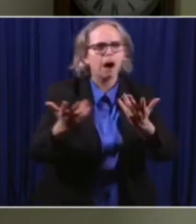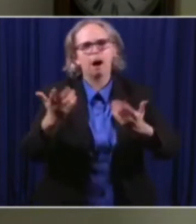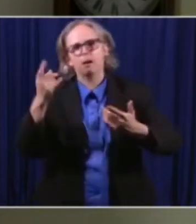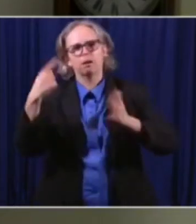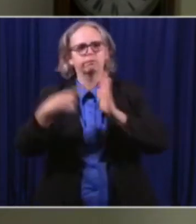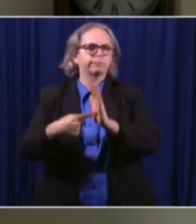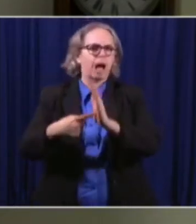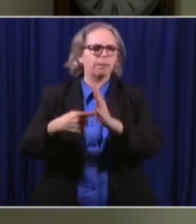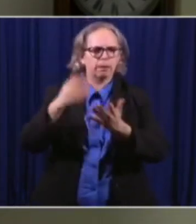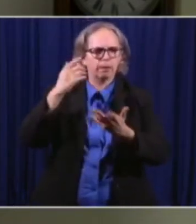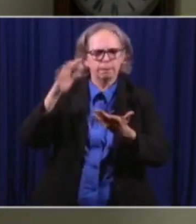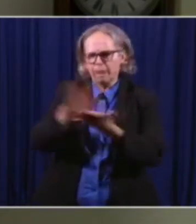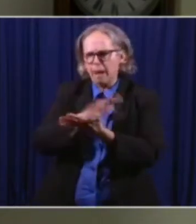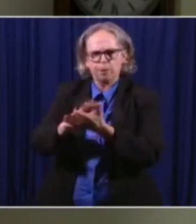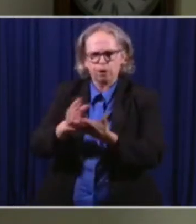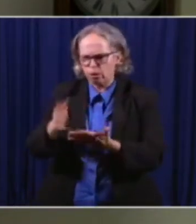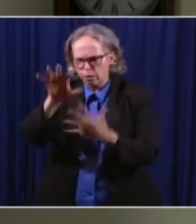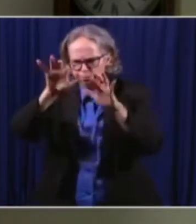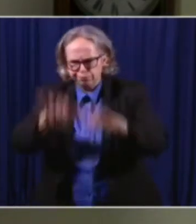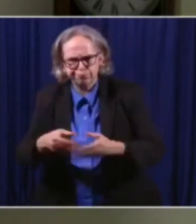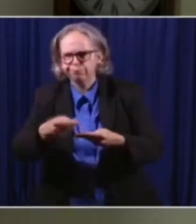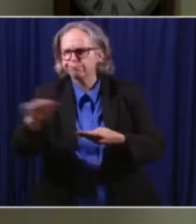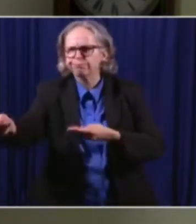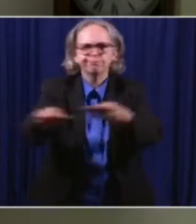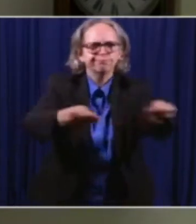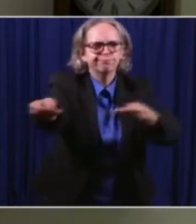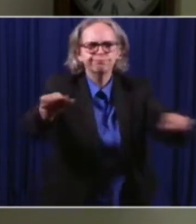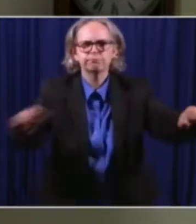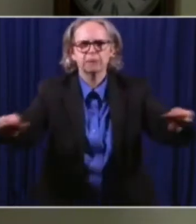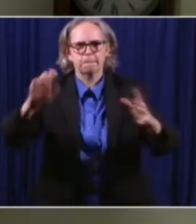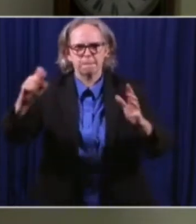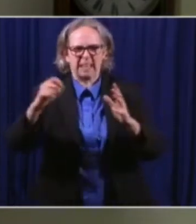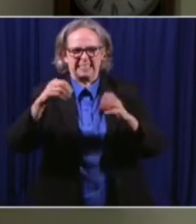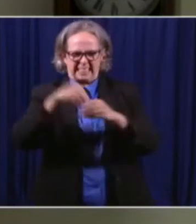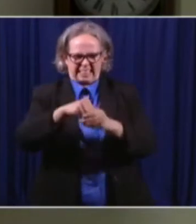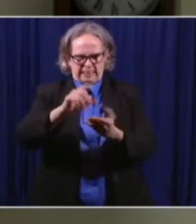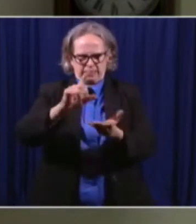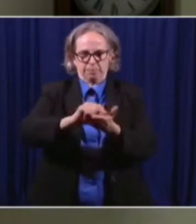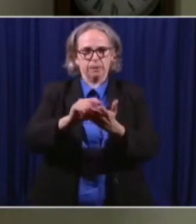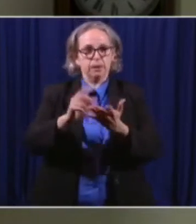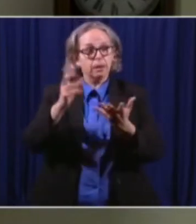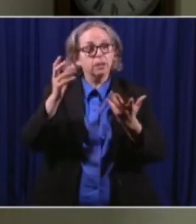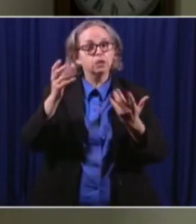information as possible obviously without disclosing protected health information.